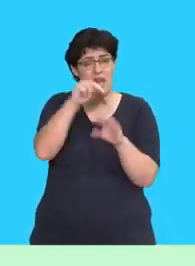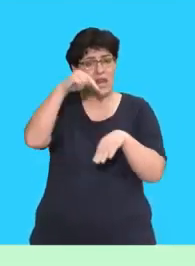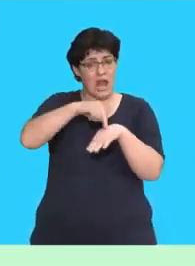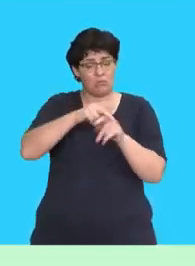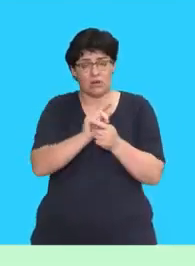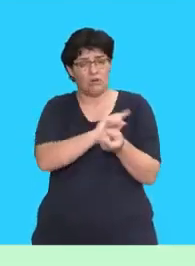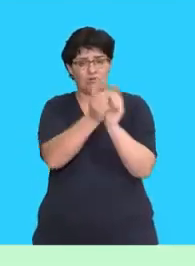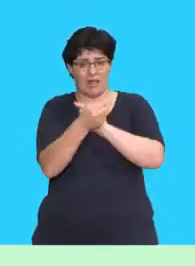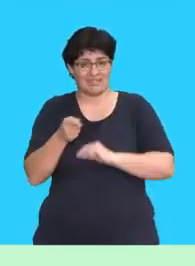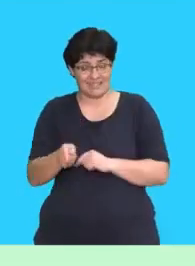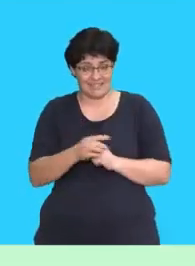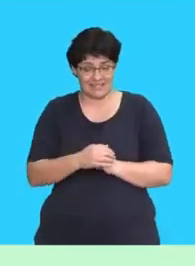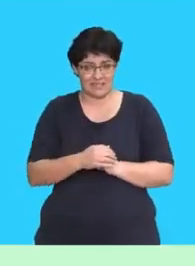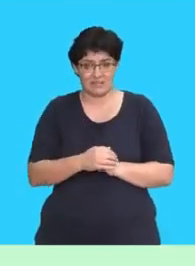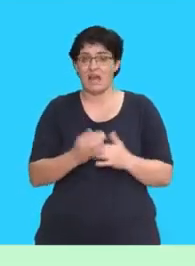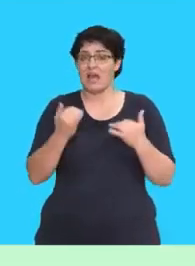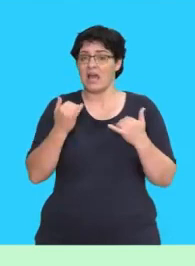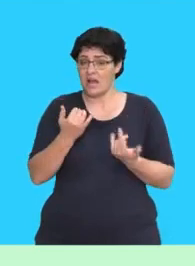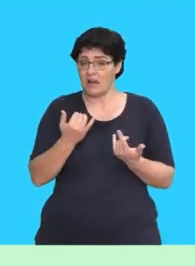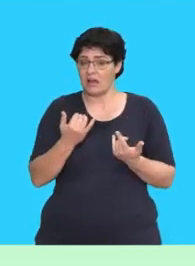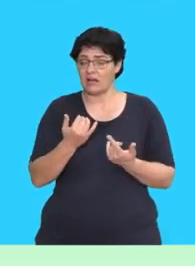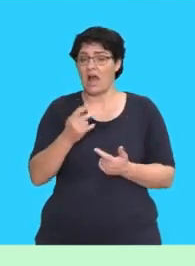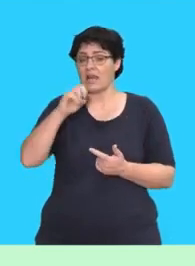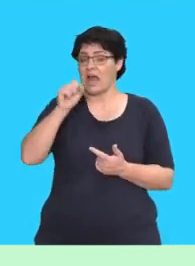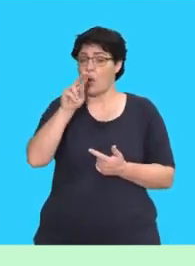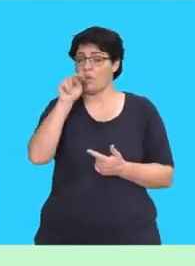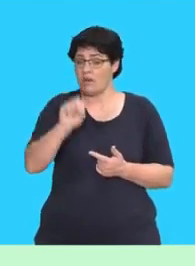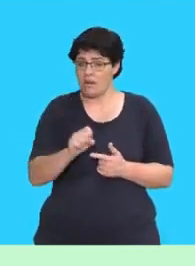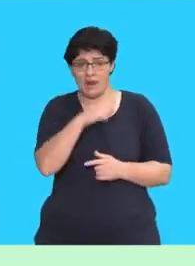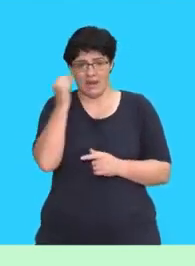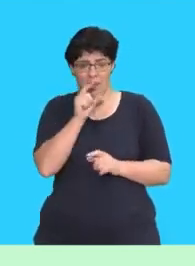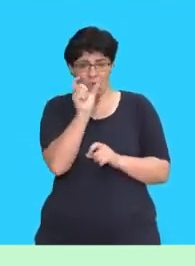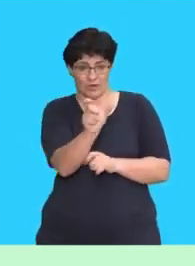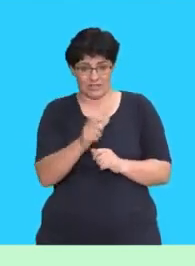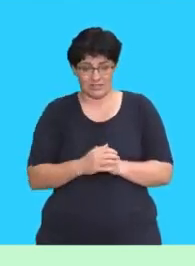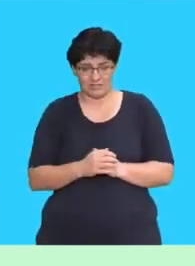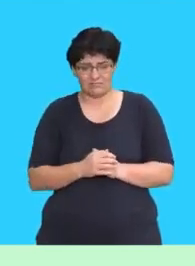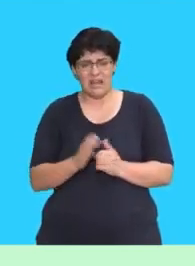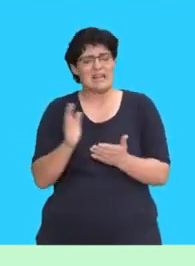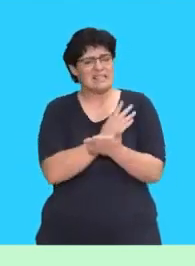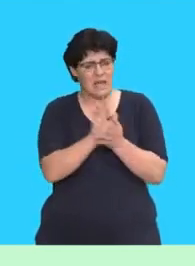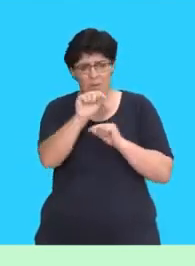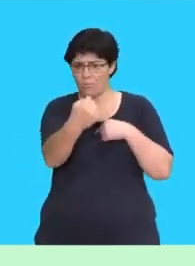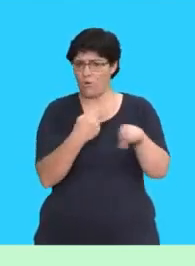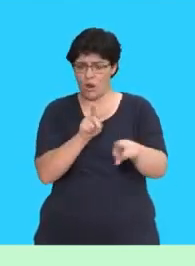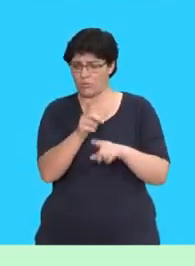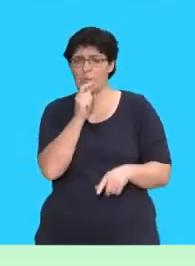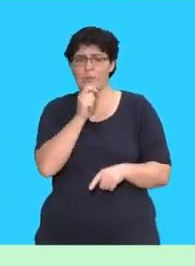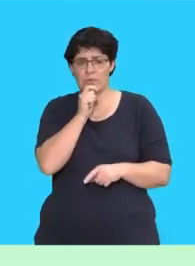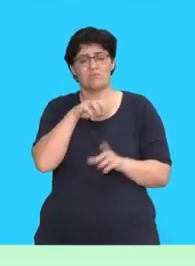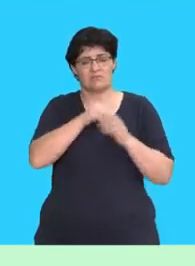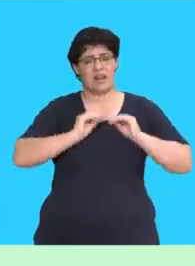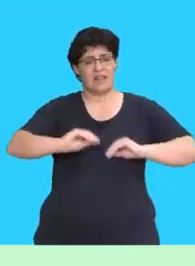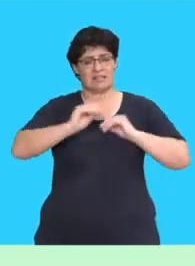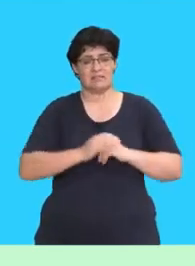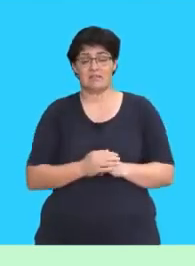to replace a noun in a sentence. A noun is a naming word. Here is a list of some pronouns we will use in